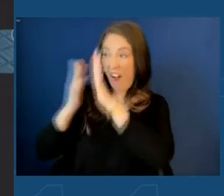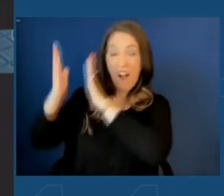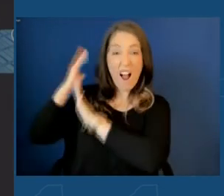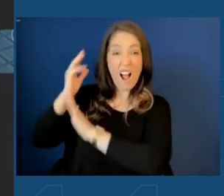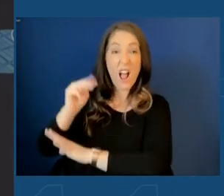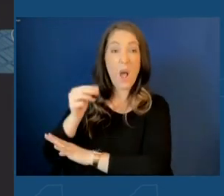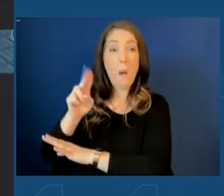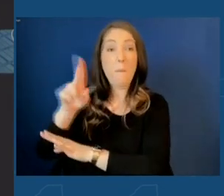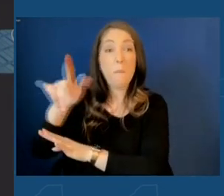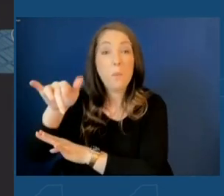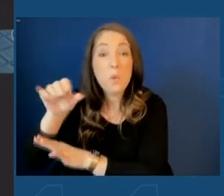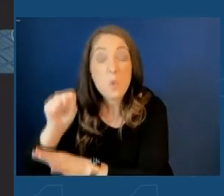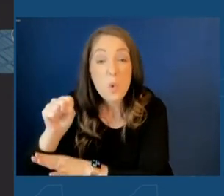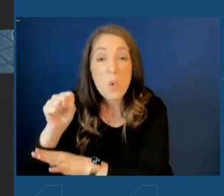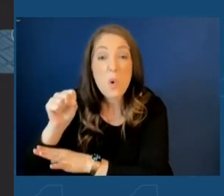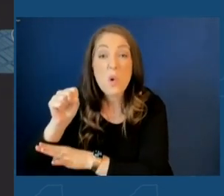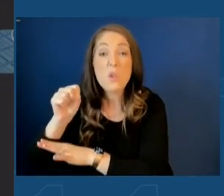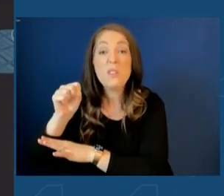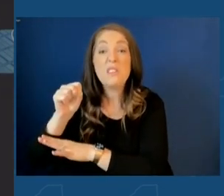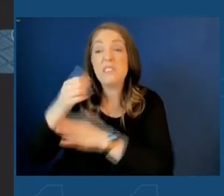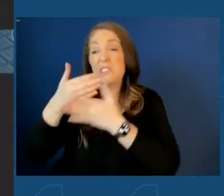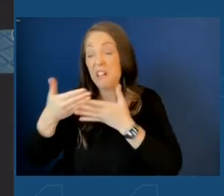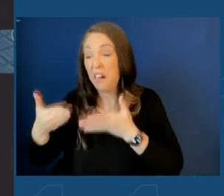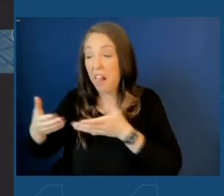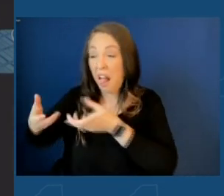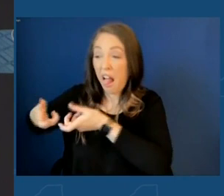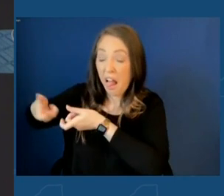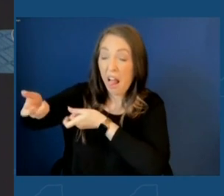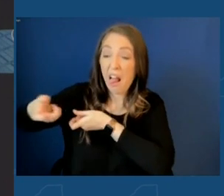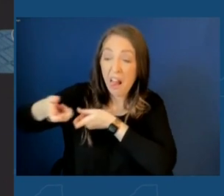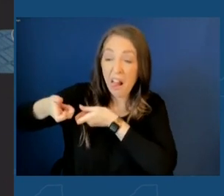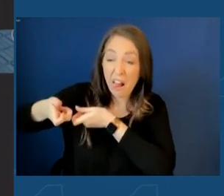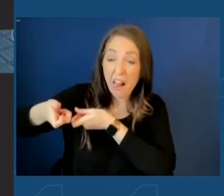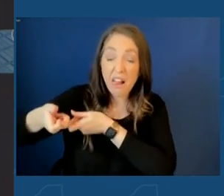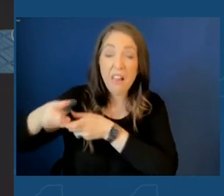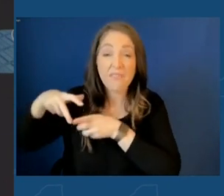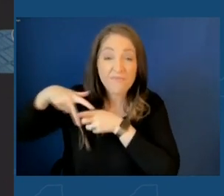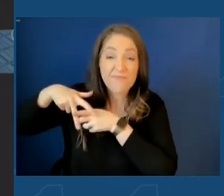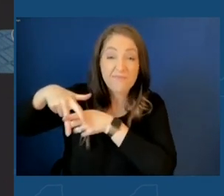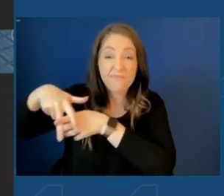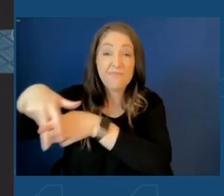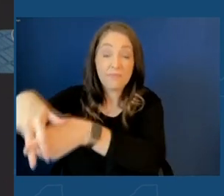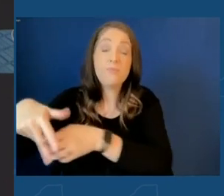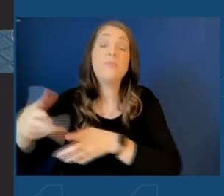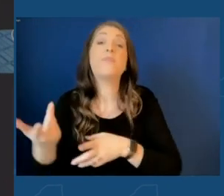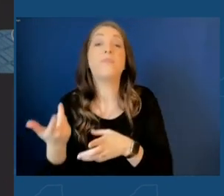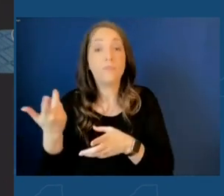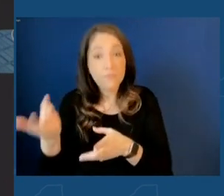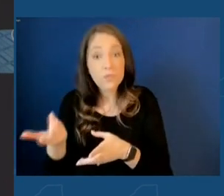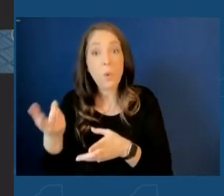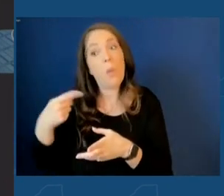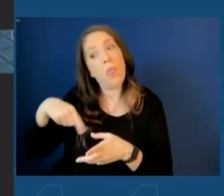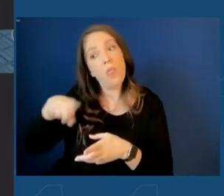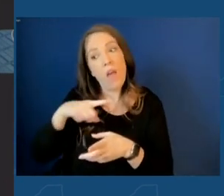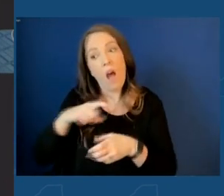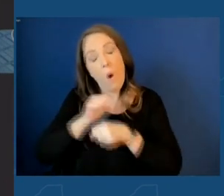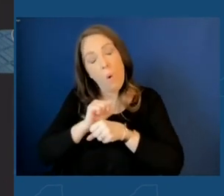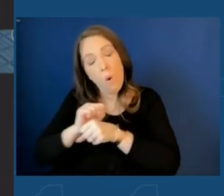surely pulled barges of raw material from a new nation's rich and wild interior to its exploding ports,